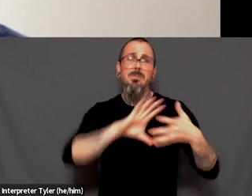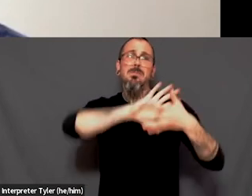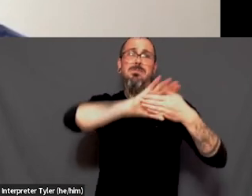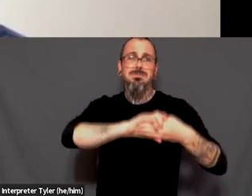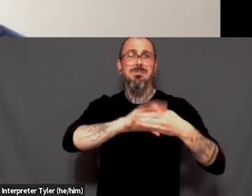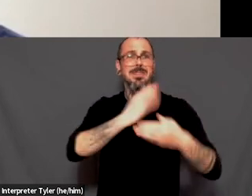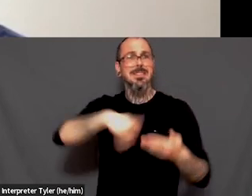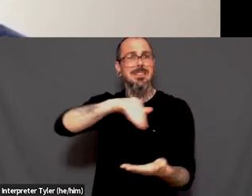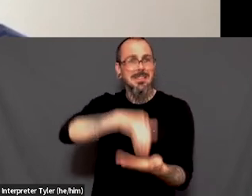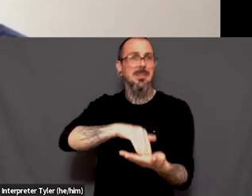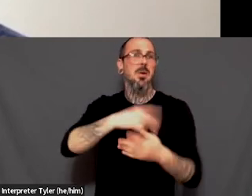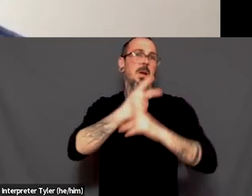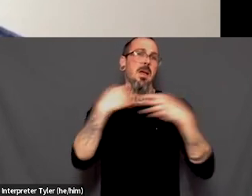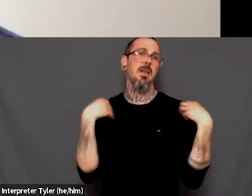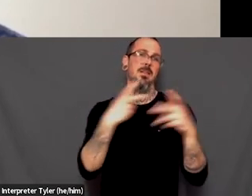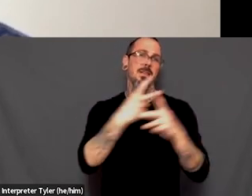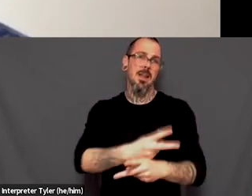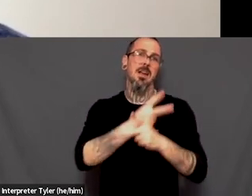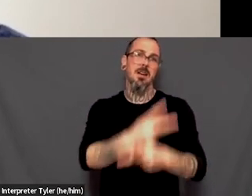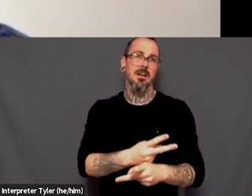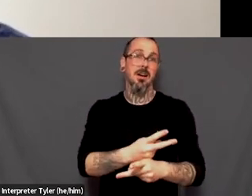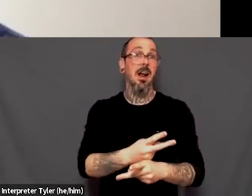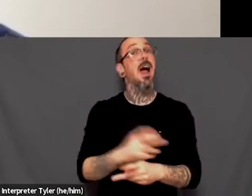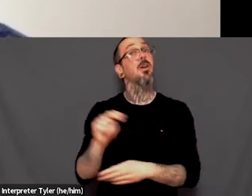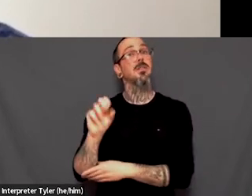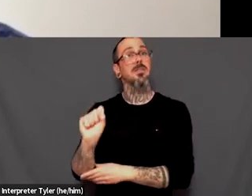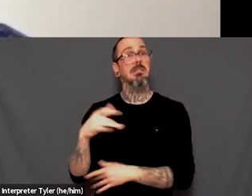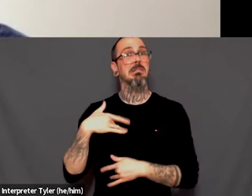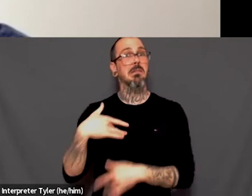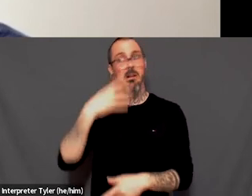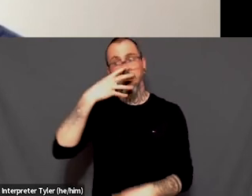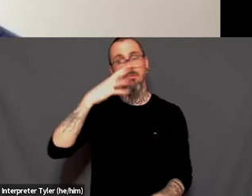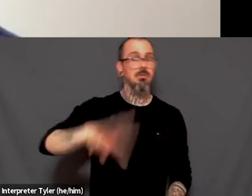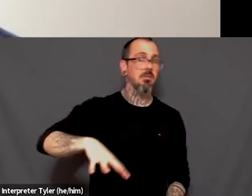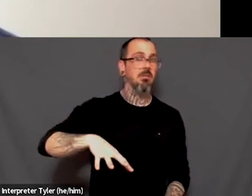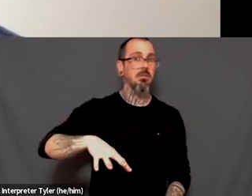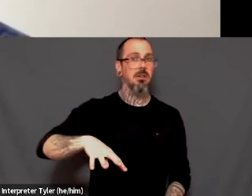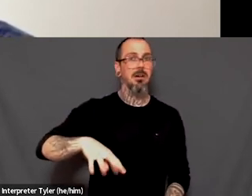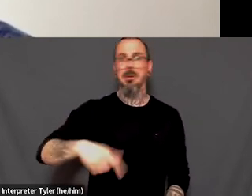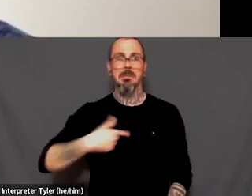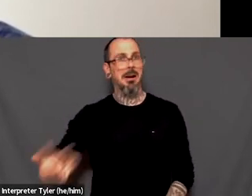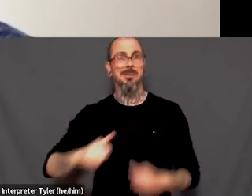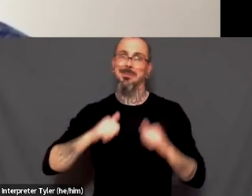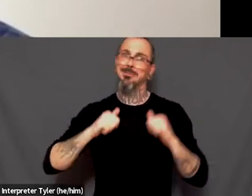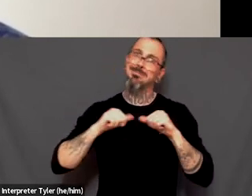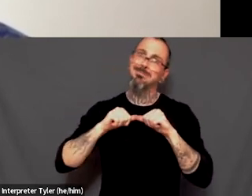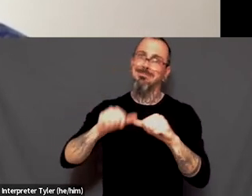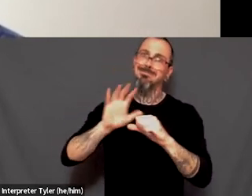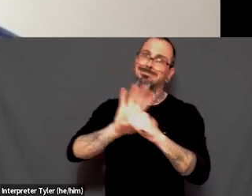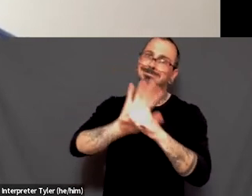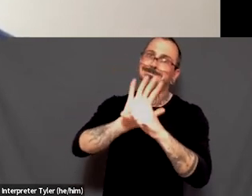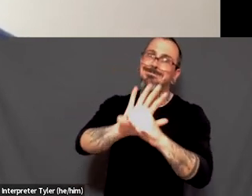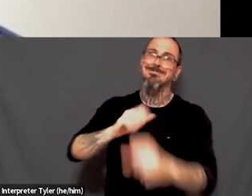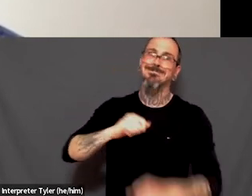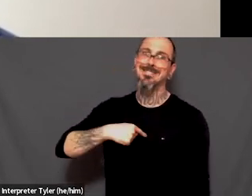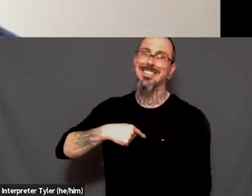a little bit in this province and I will not stop. I will not get off my soapbox. Um, it honestly seems to